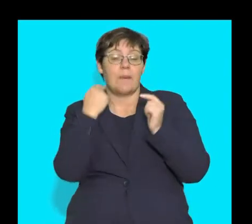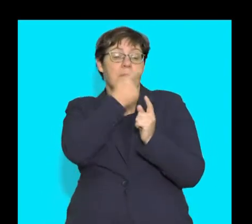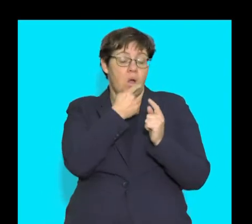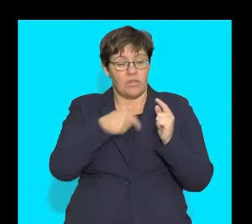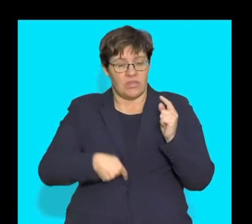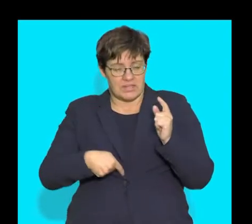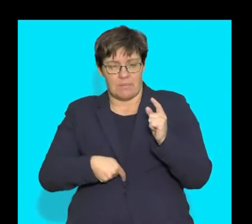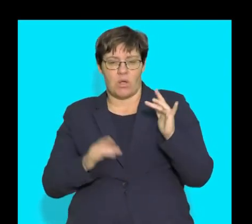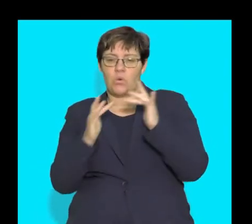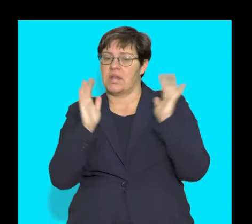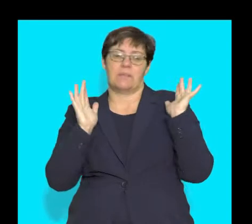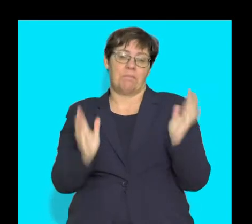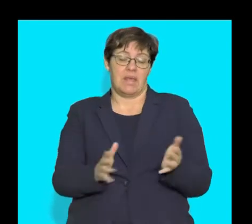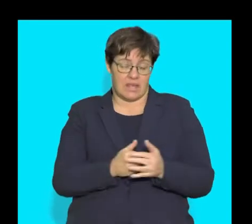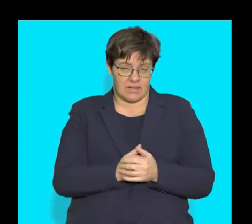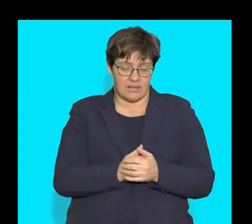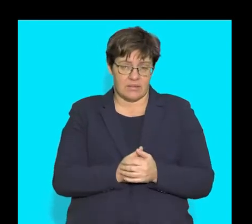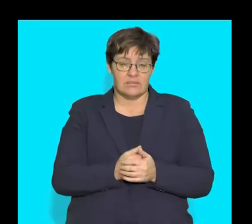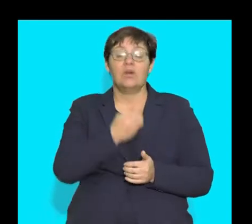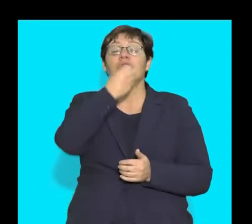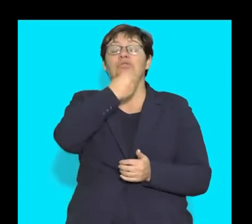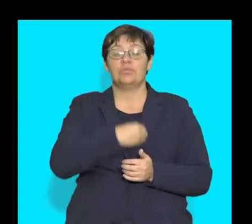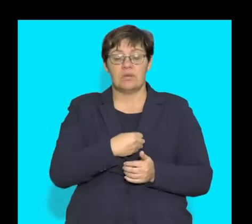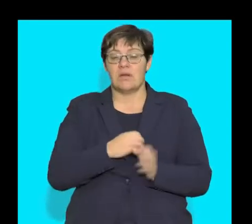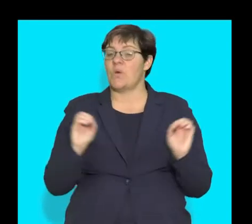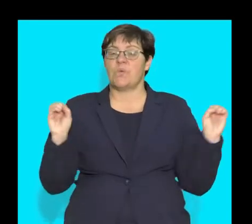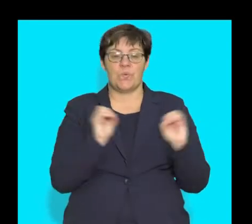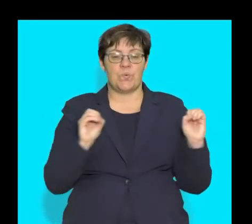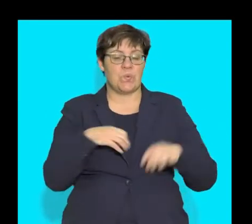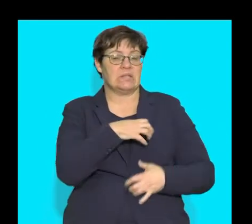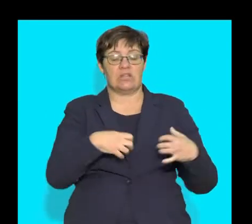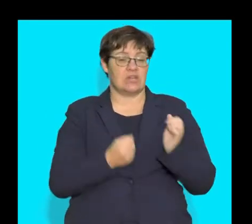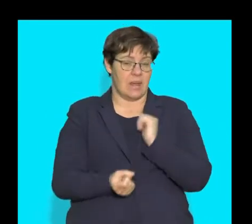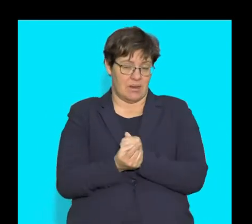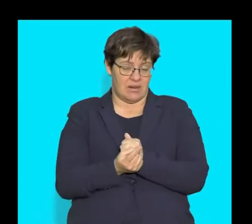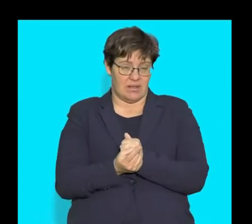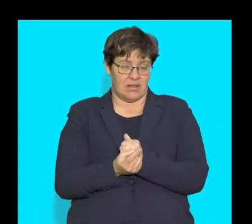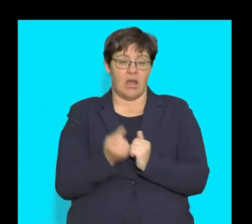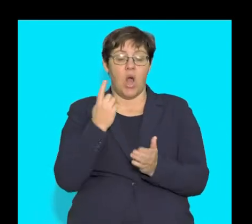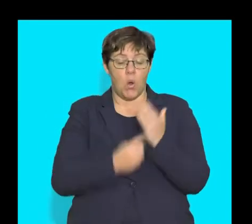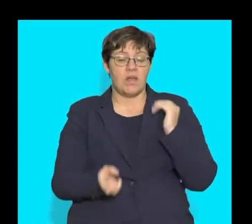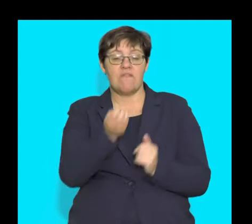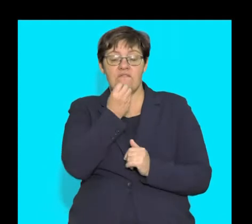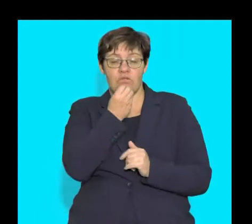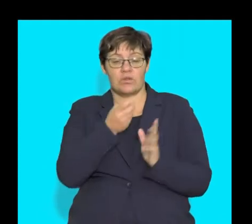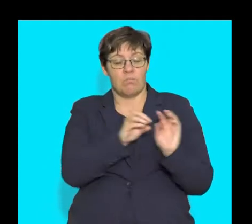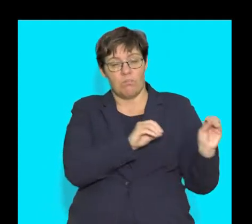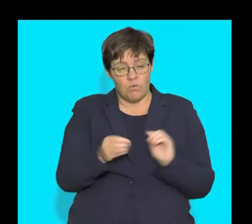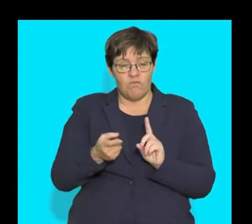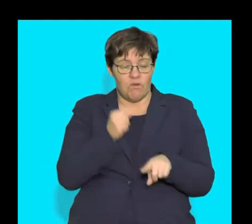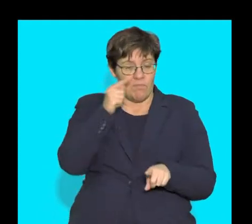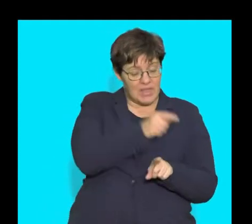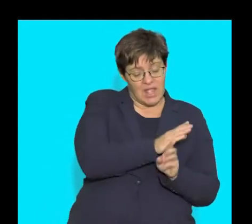connects the mouth to the stomach. And it is in that tube that no digestion takes place and purely food